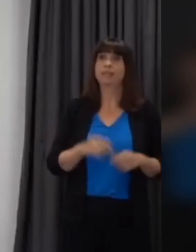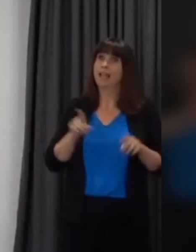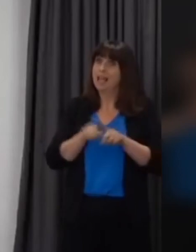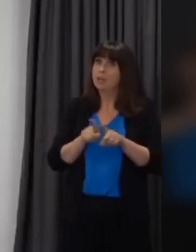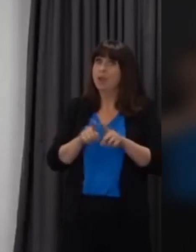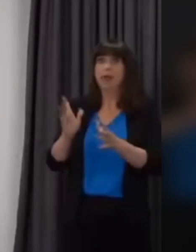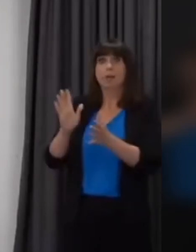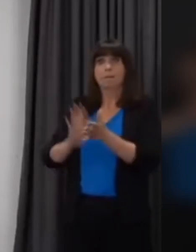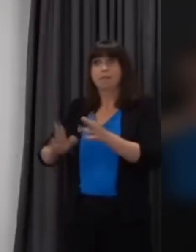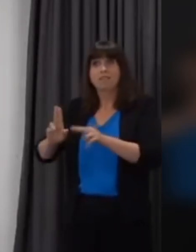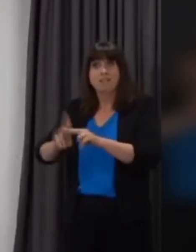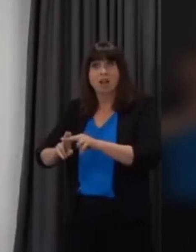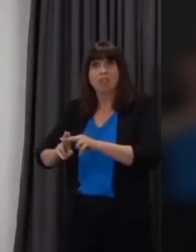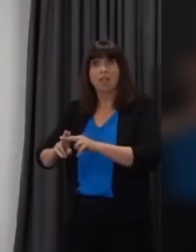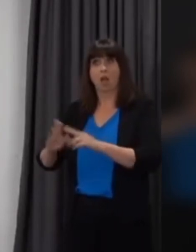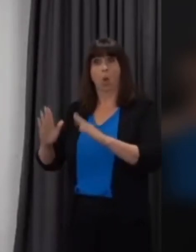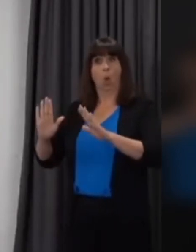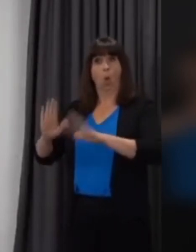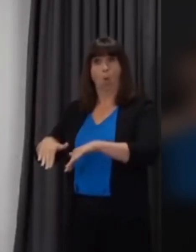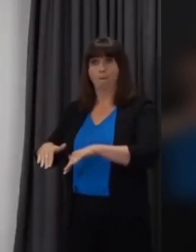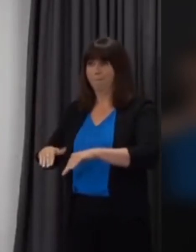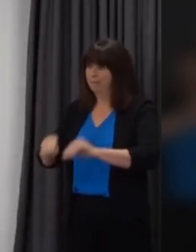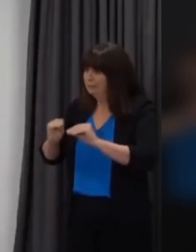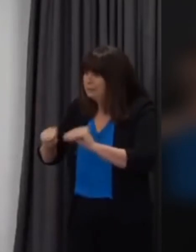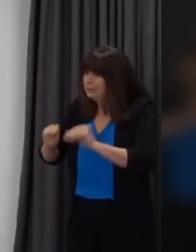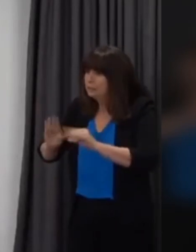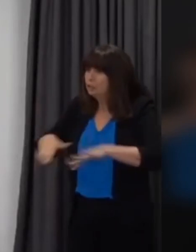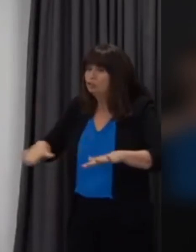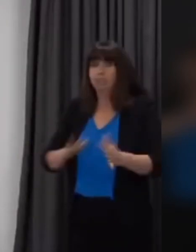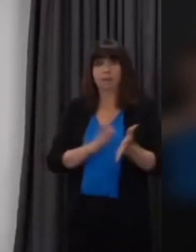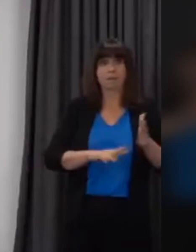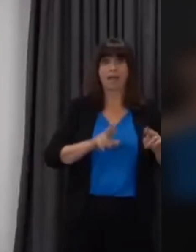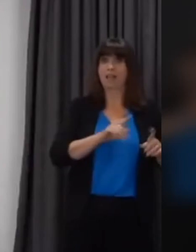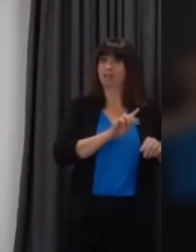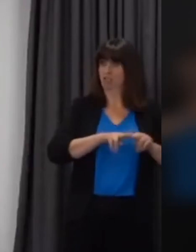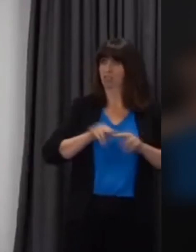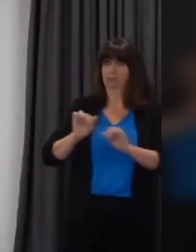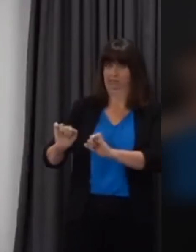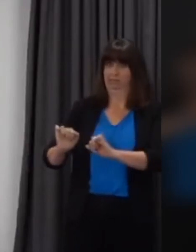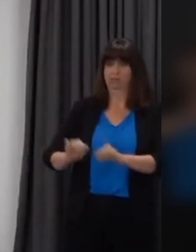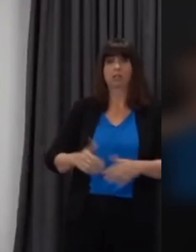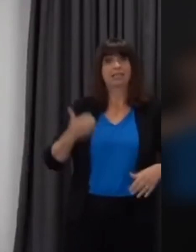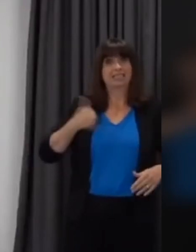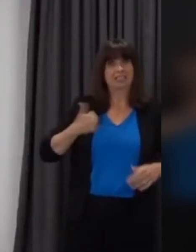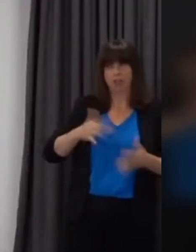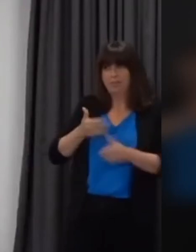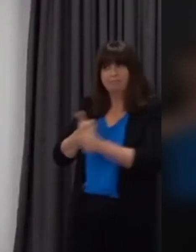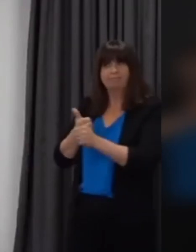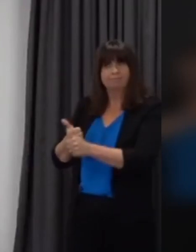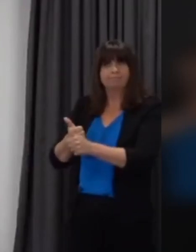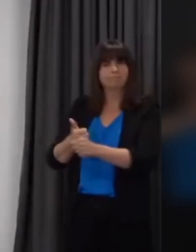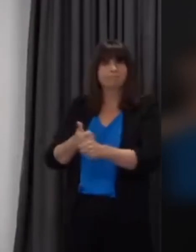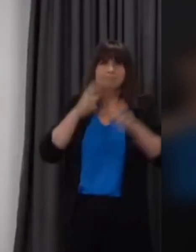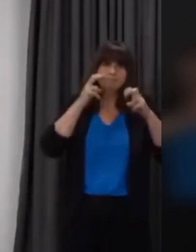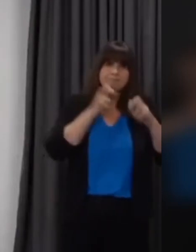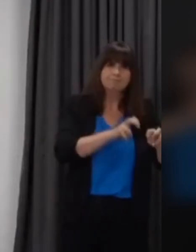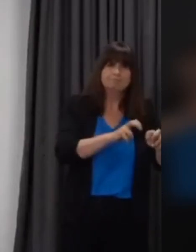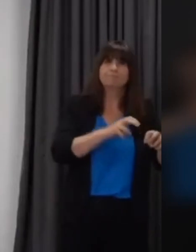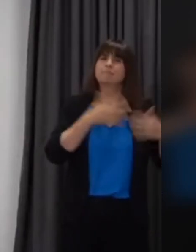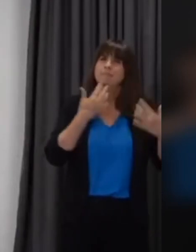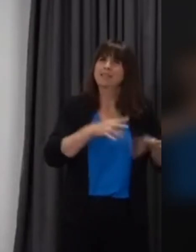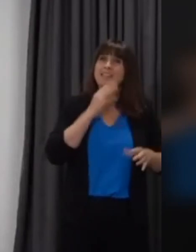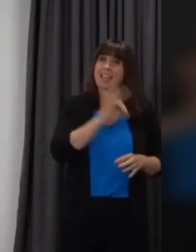helping parents to do that as well. In fact a survey by ParentKind found that 84% of Welsh parents